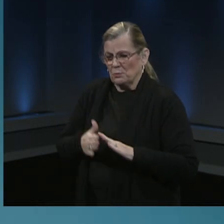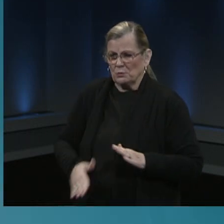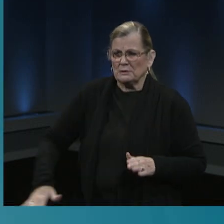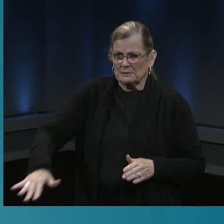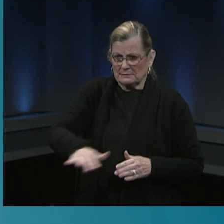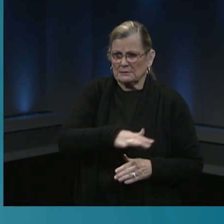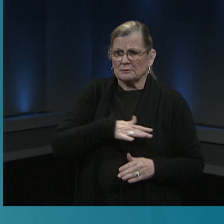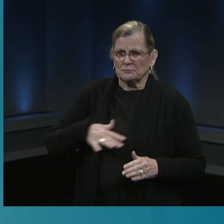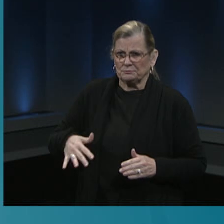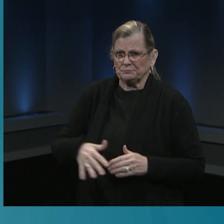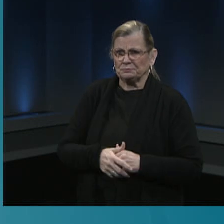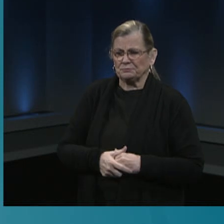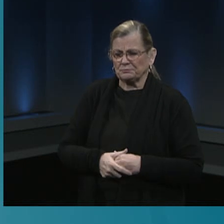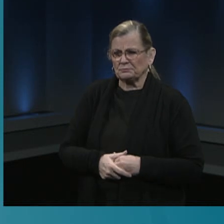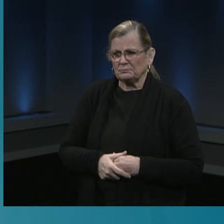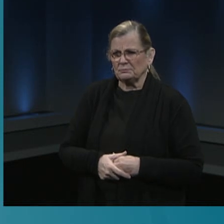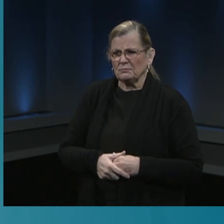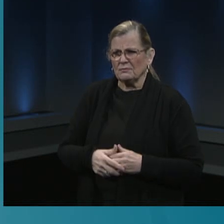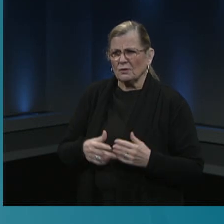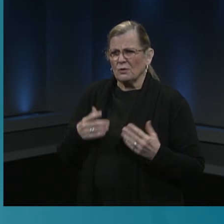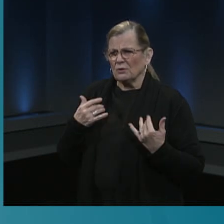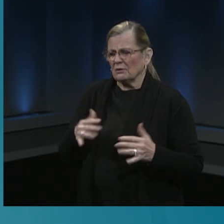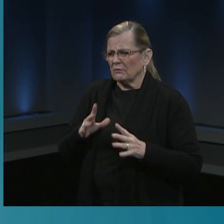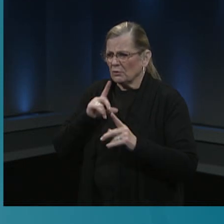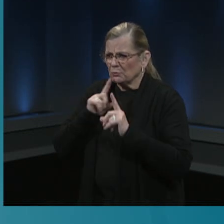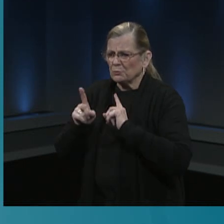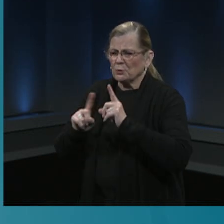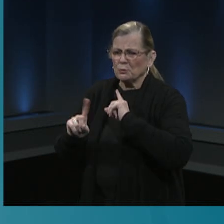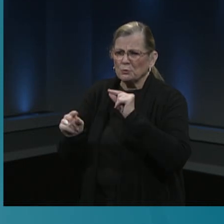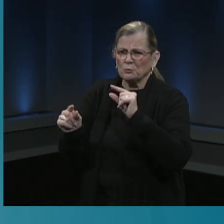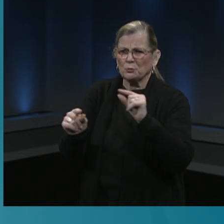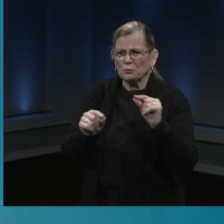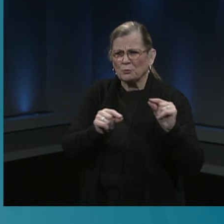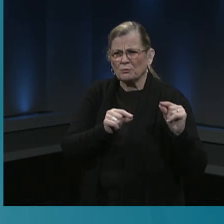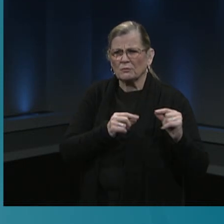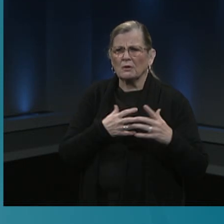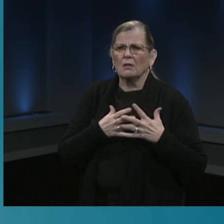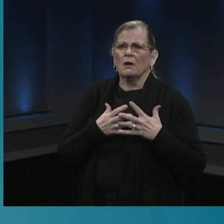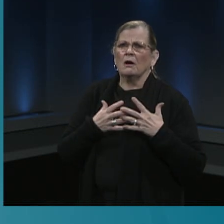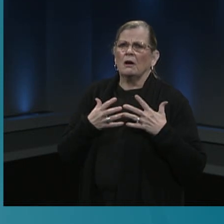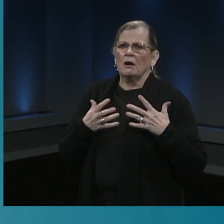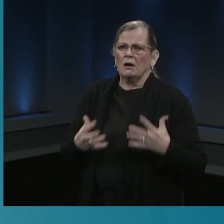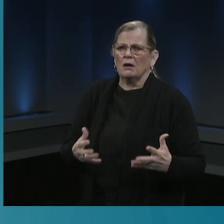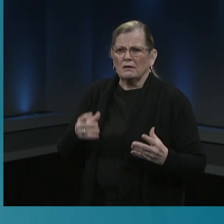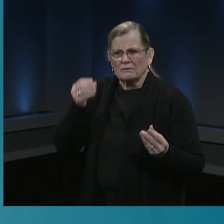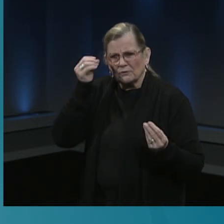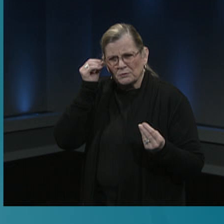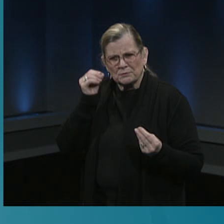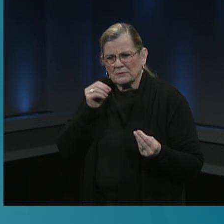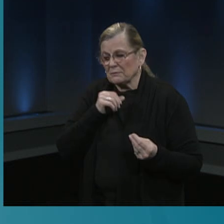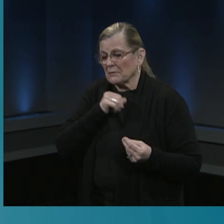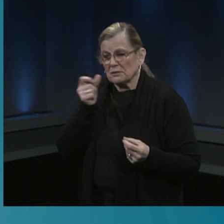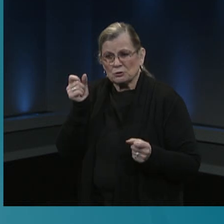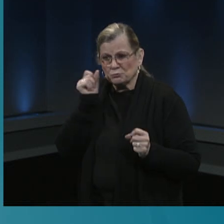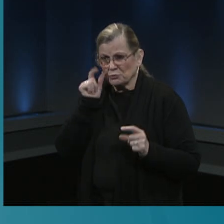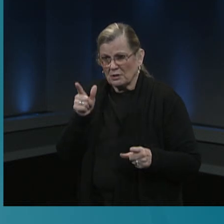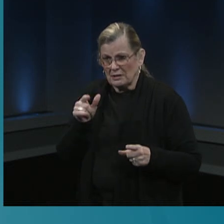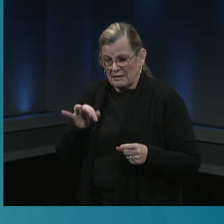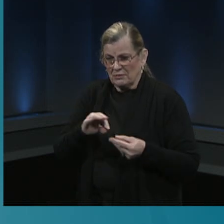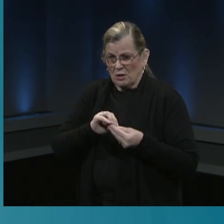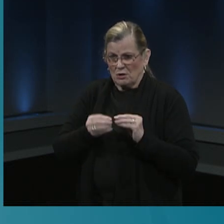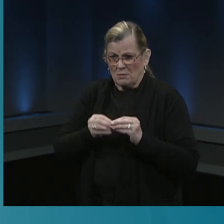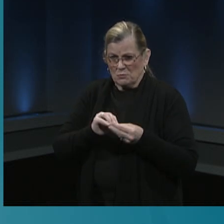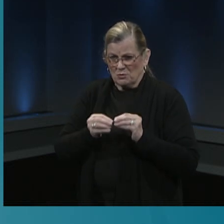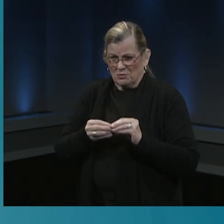We've all heard a lot of information throughout the pandemic and it's not surprising if we look at the numbers that we see a very